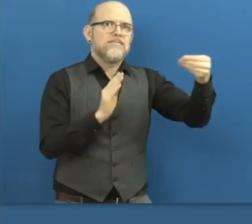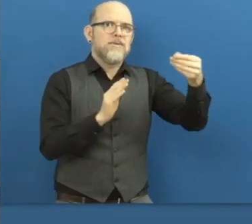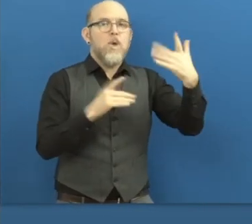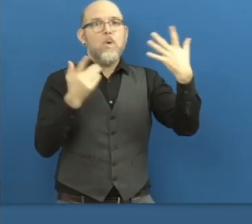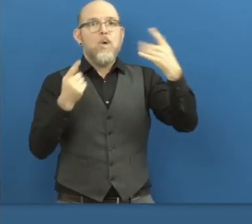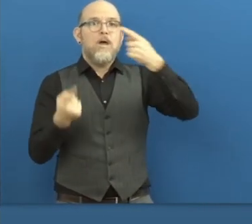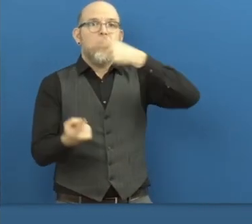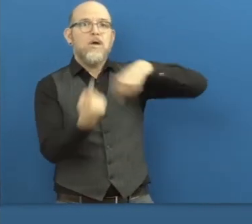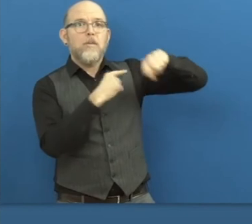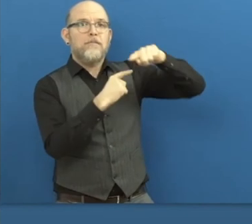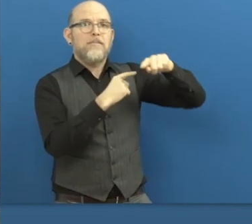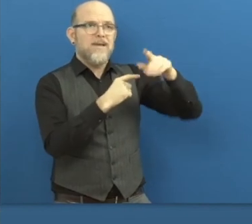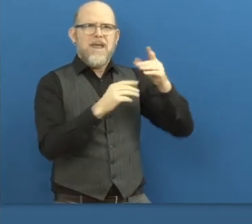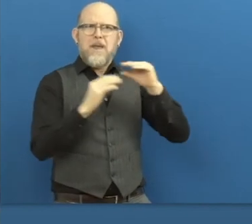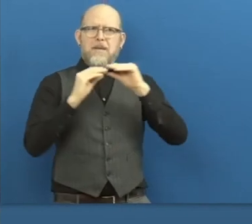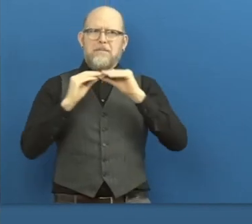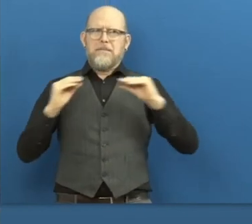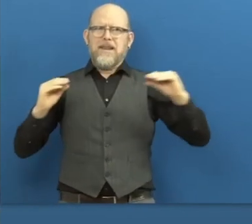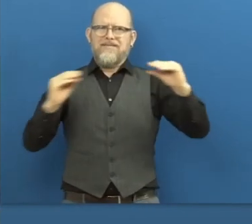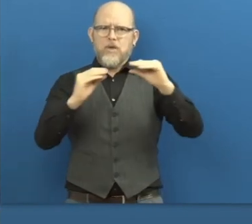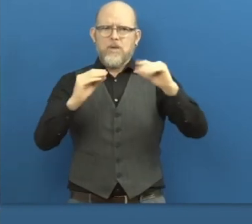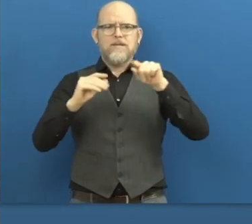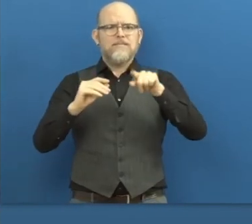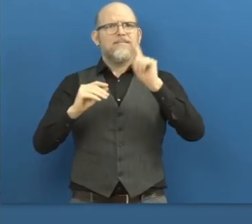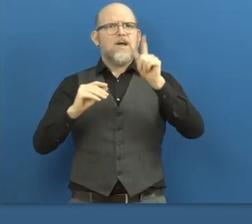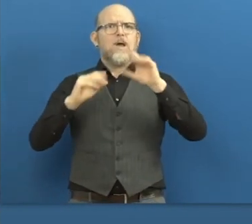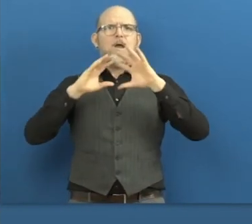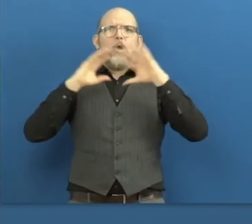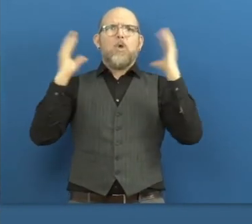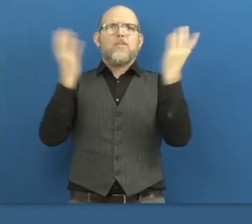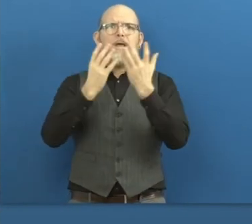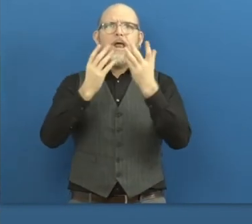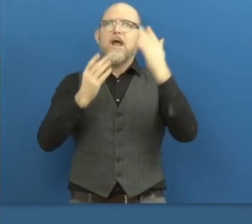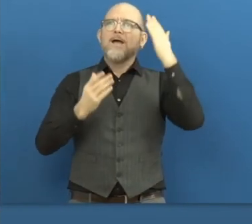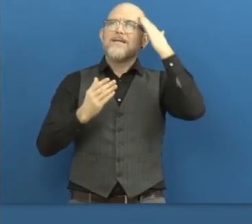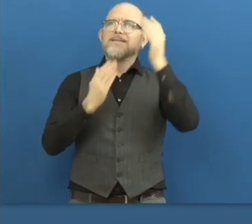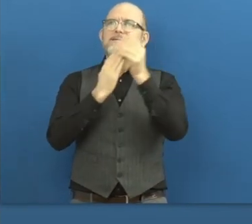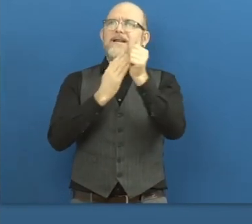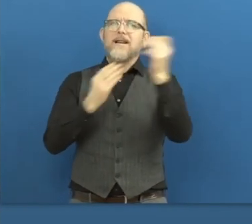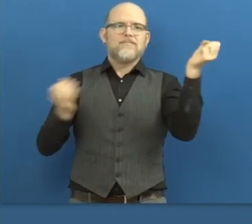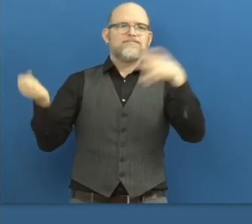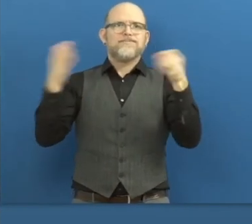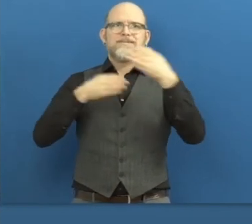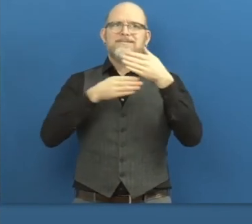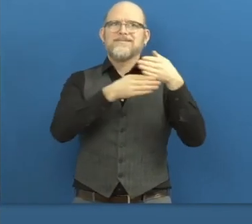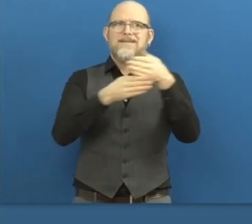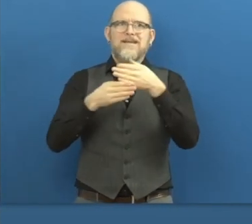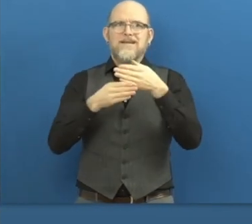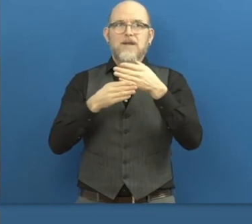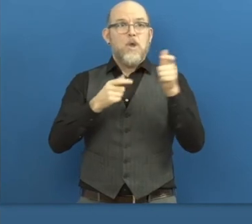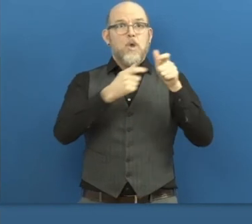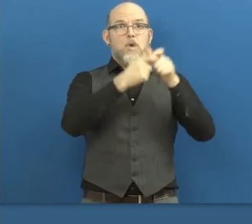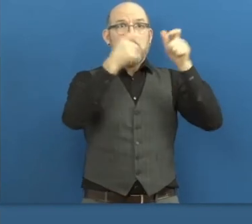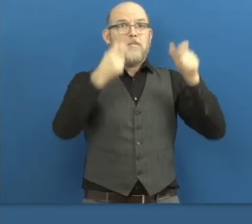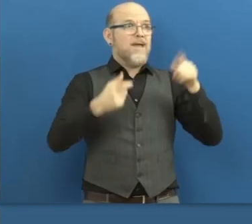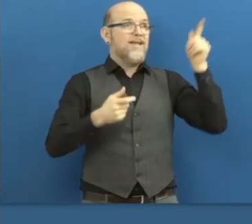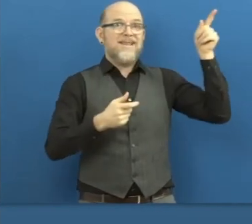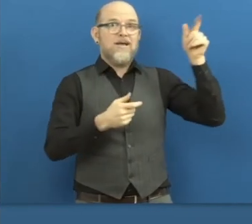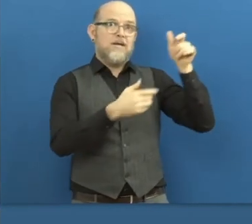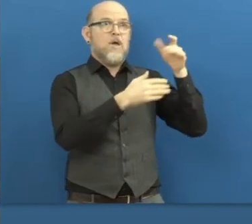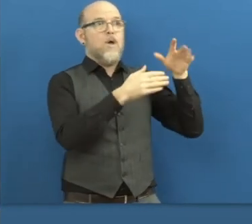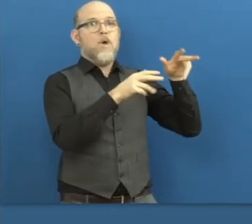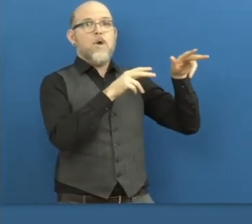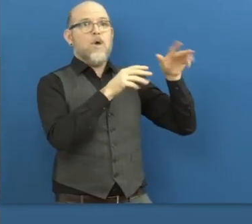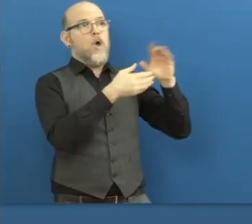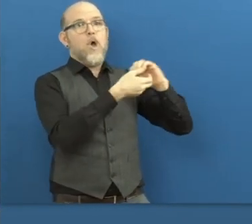also giving companies organizations who are having global presence a simple way to